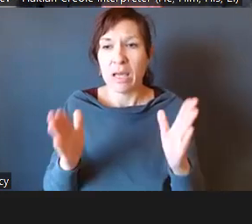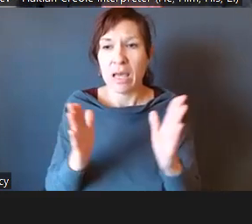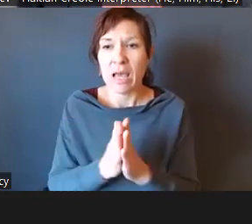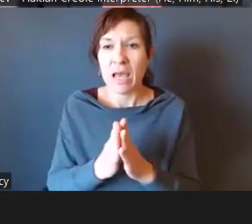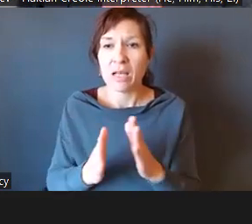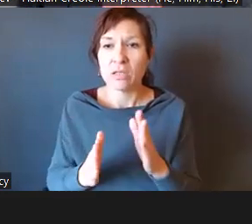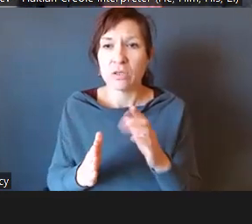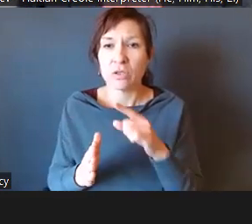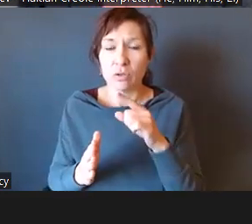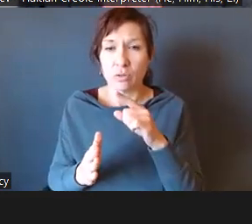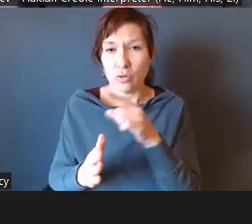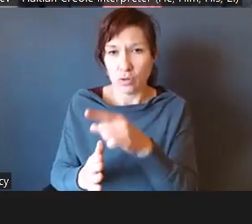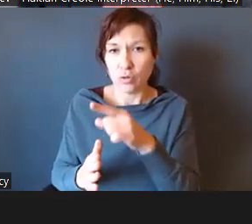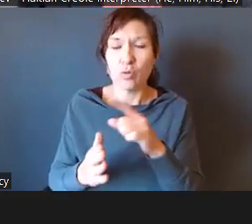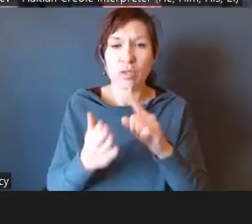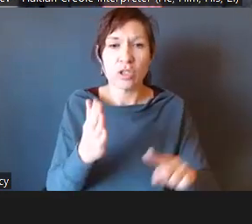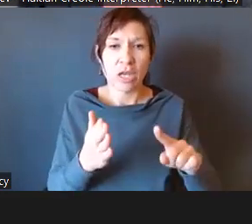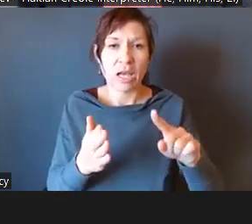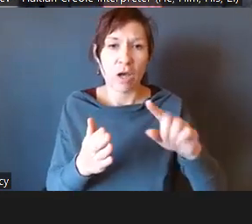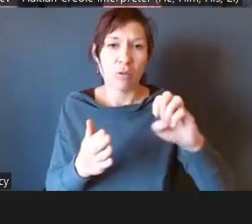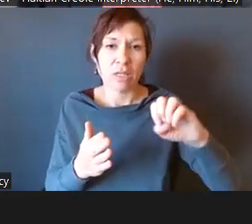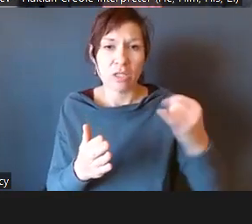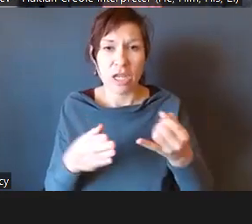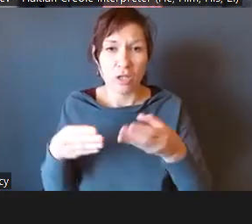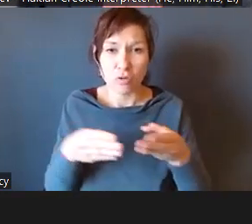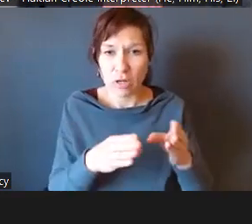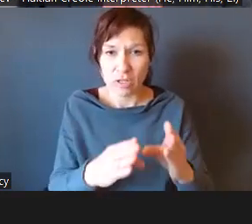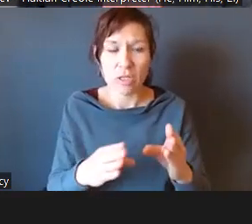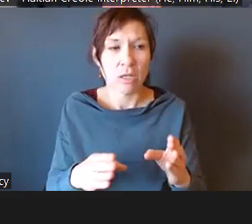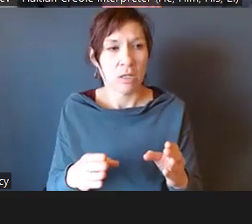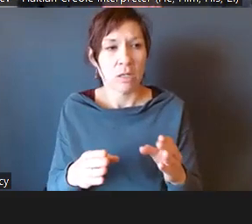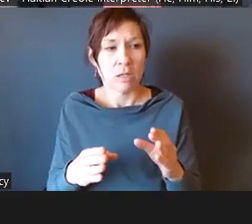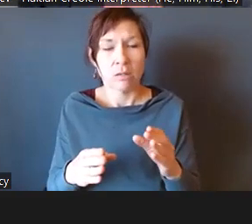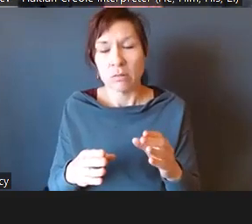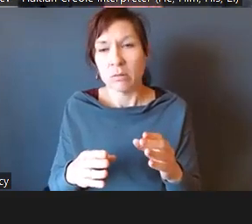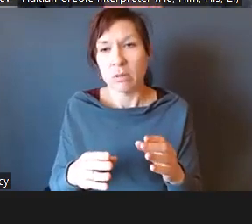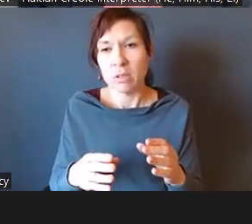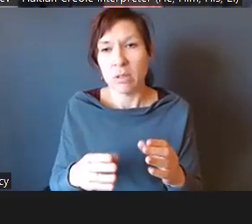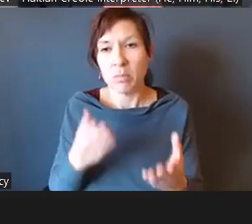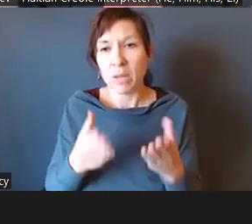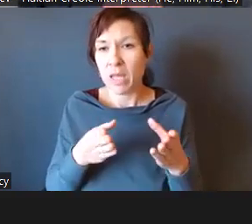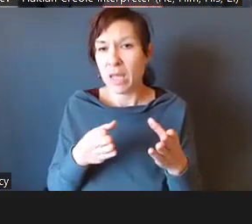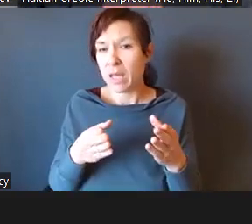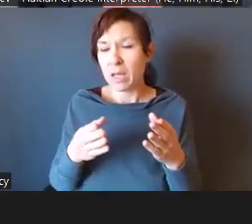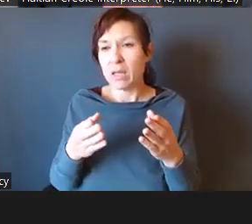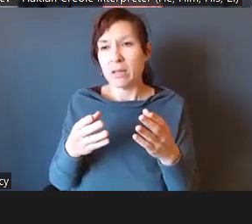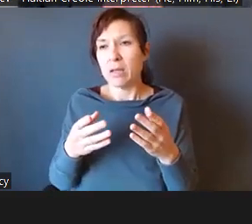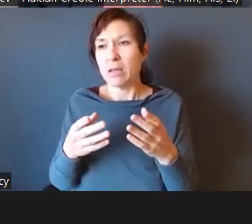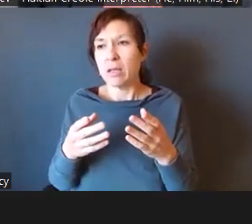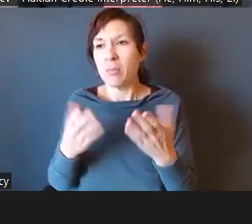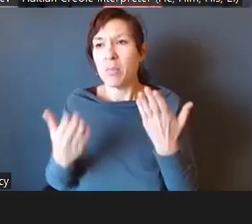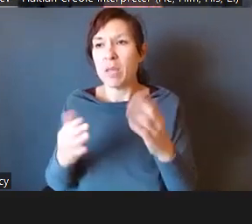EJ strategy and see if there may be a way that the agencies have articulated